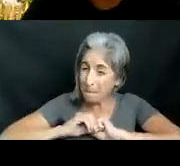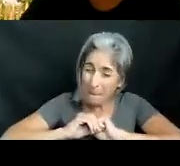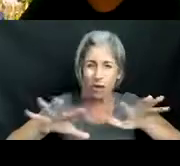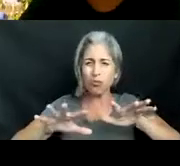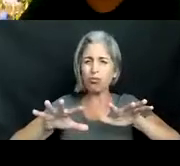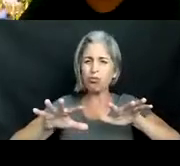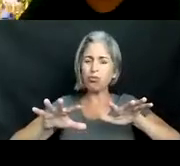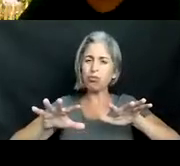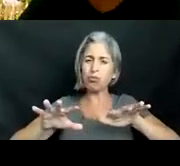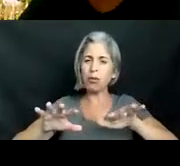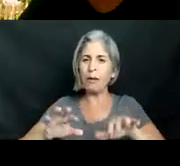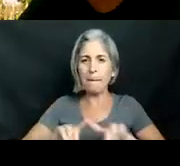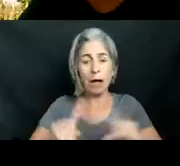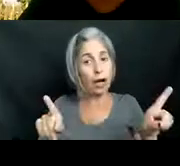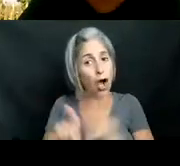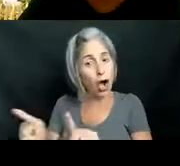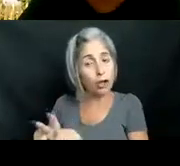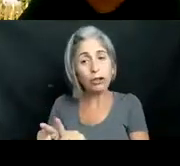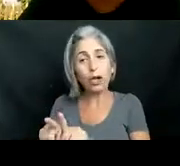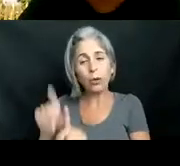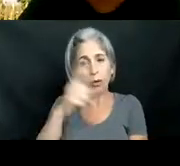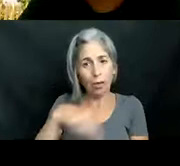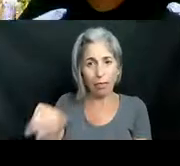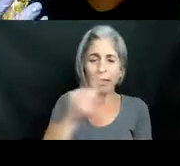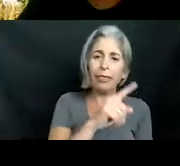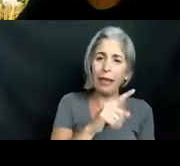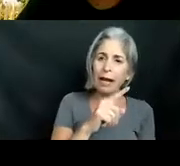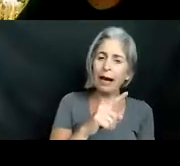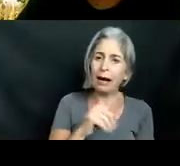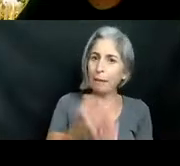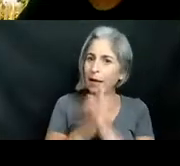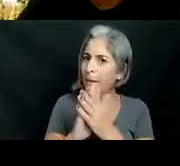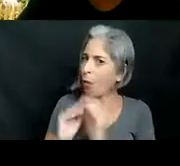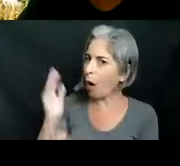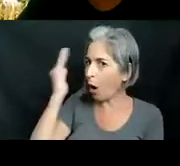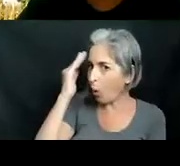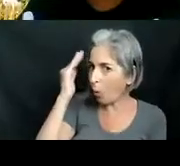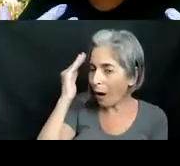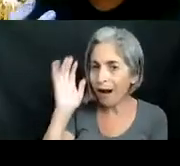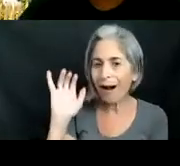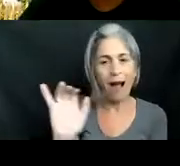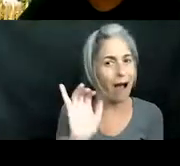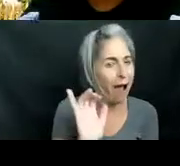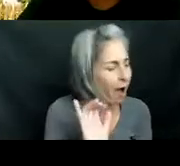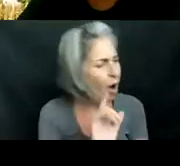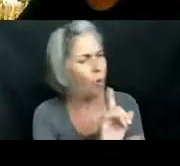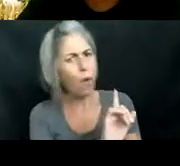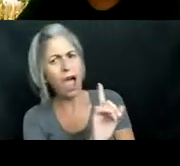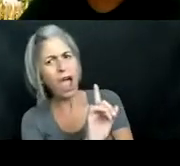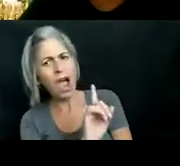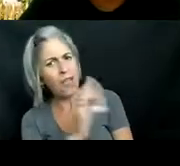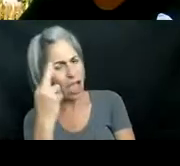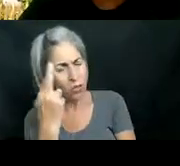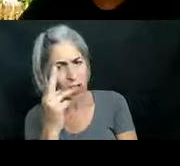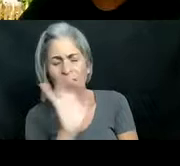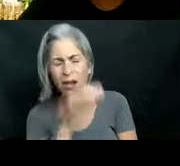um but they are also being uh more aware of them they are checking out where they are because they started to realize this is going to